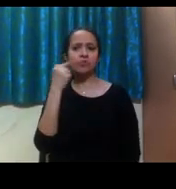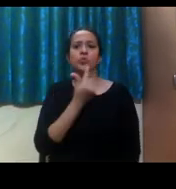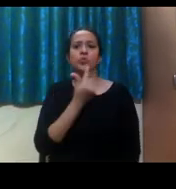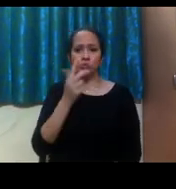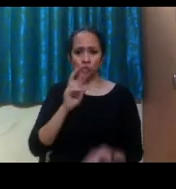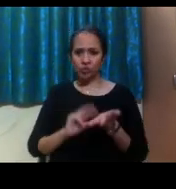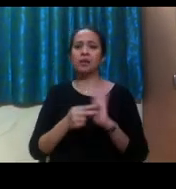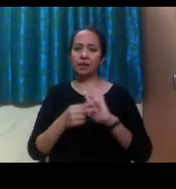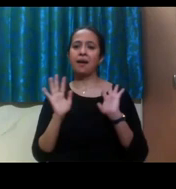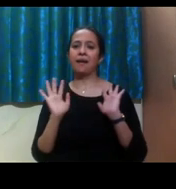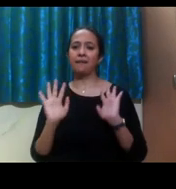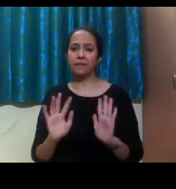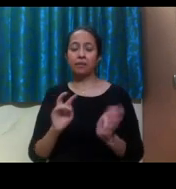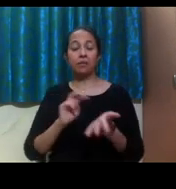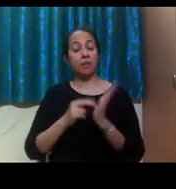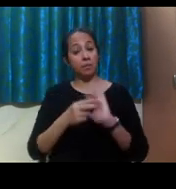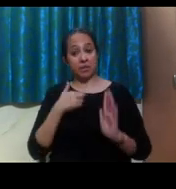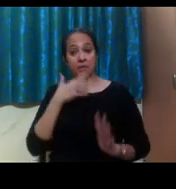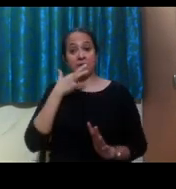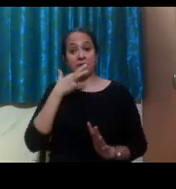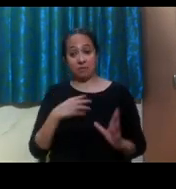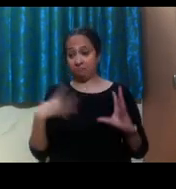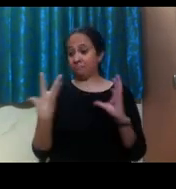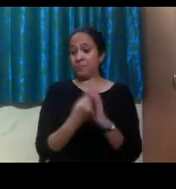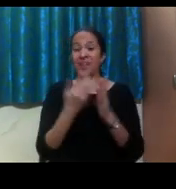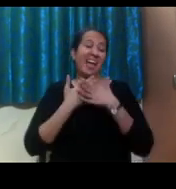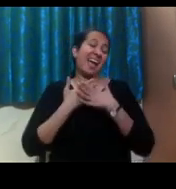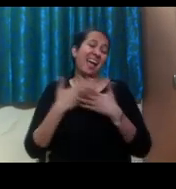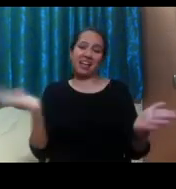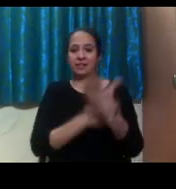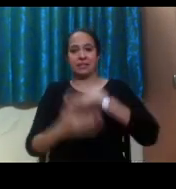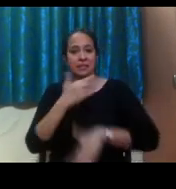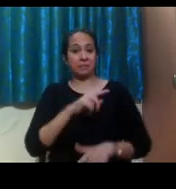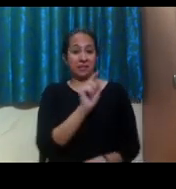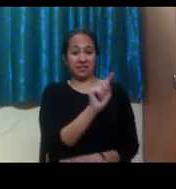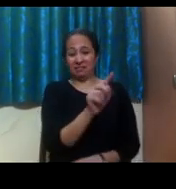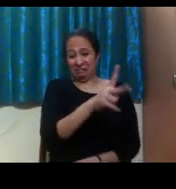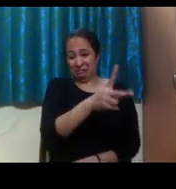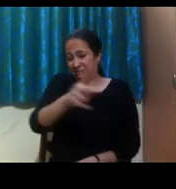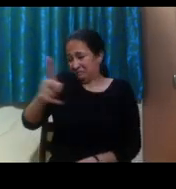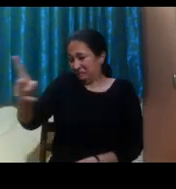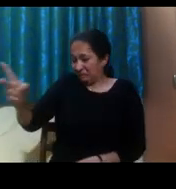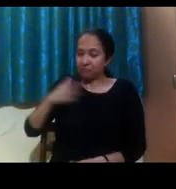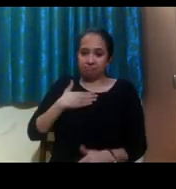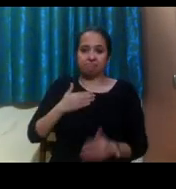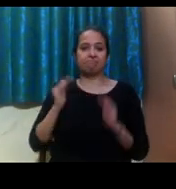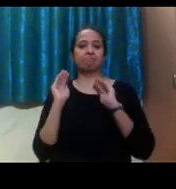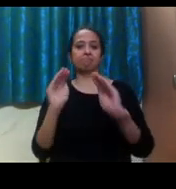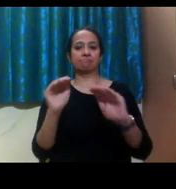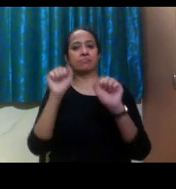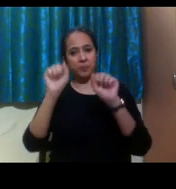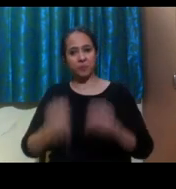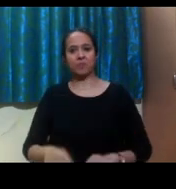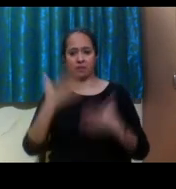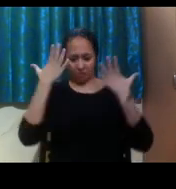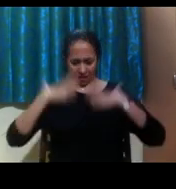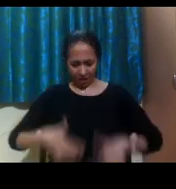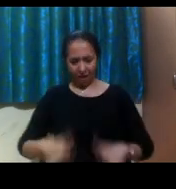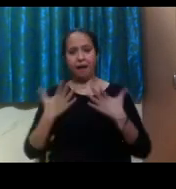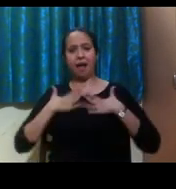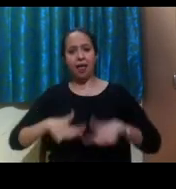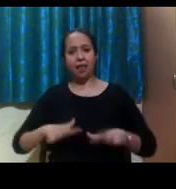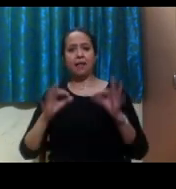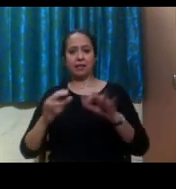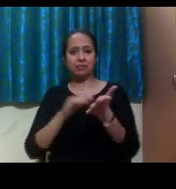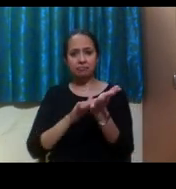is that we serve all sorts of disabilities, apparent and non-apparent. So that could be physical, health, sensory, but